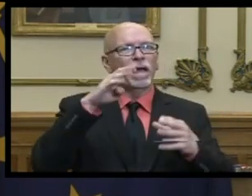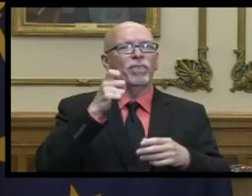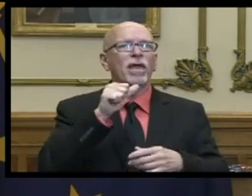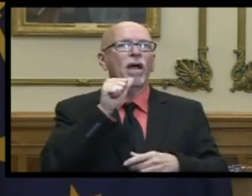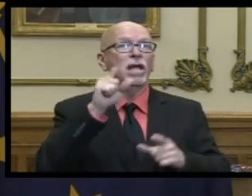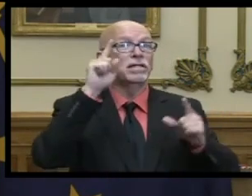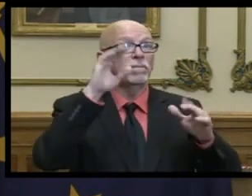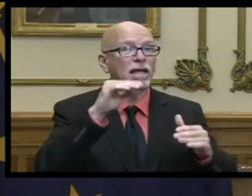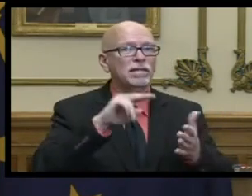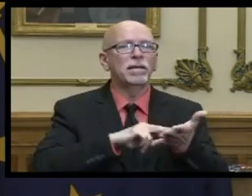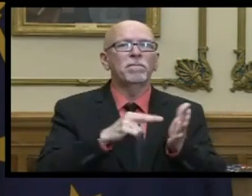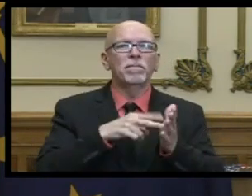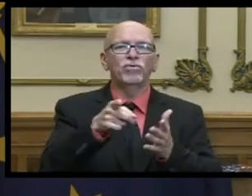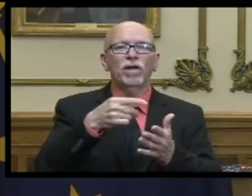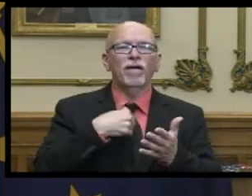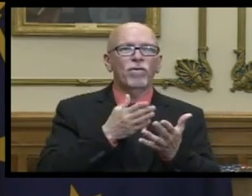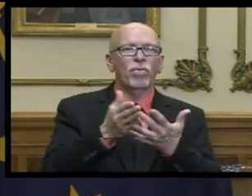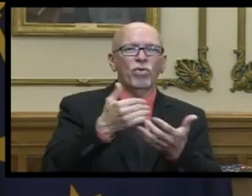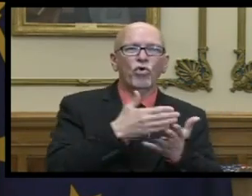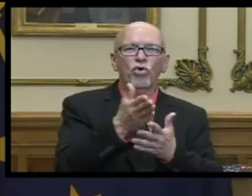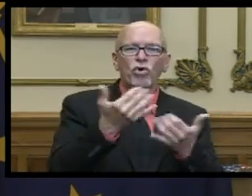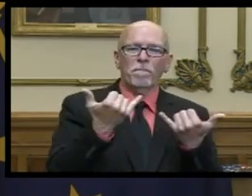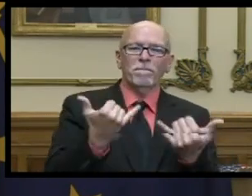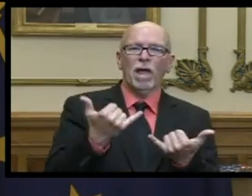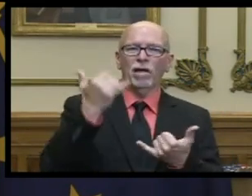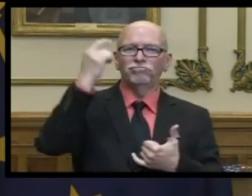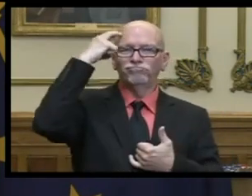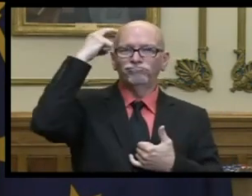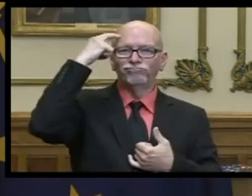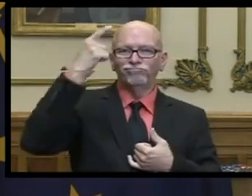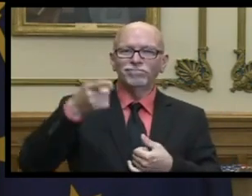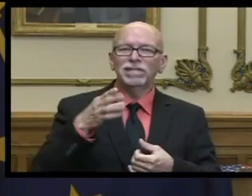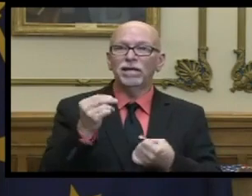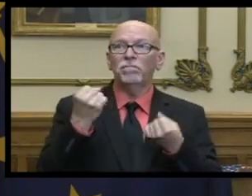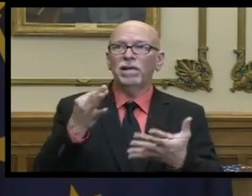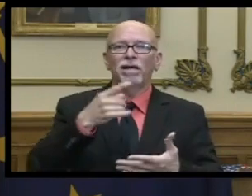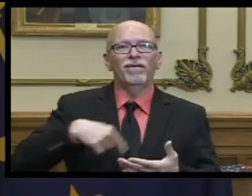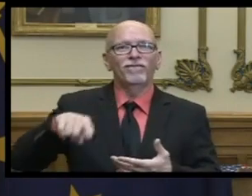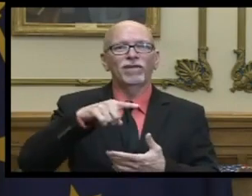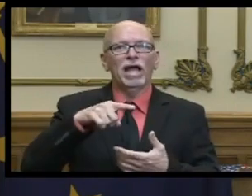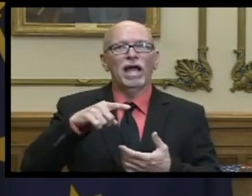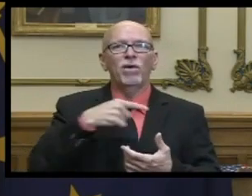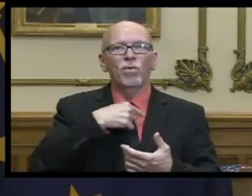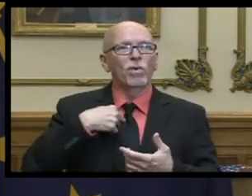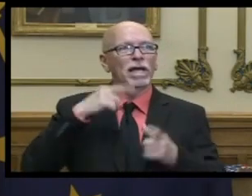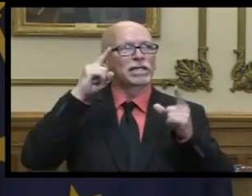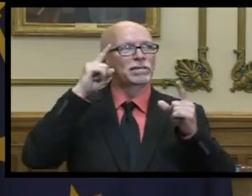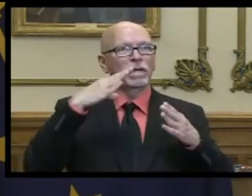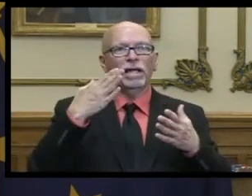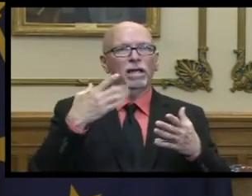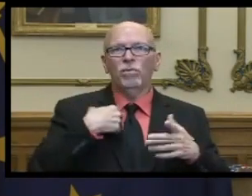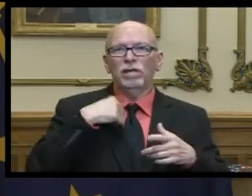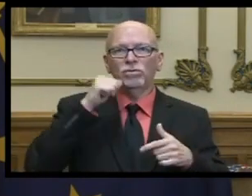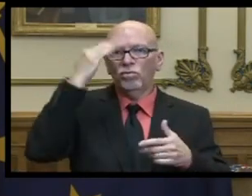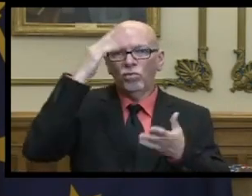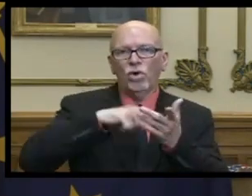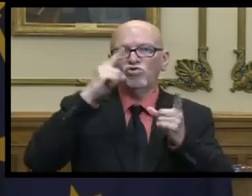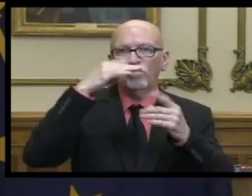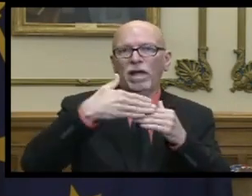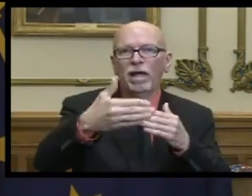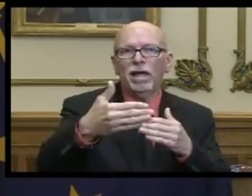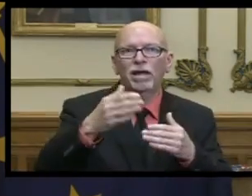shows a thoroughly modern intellect and so many of us have come to expect the unexpected during the last few months